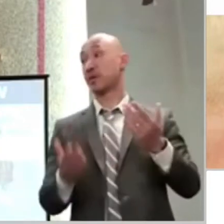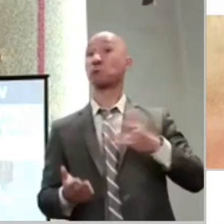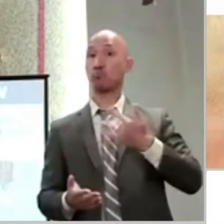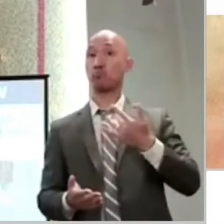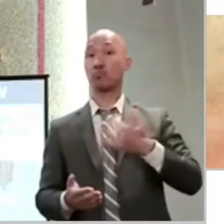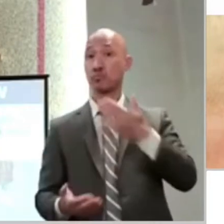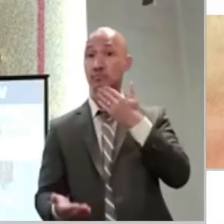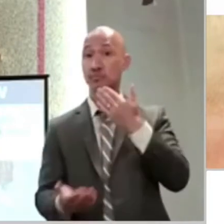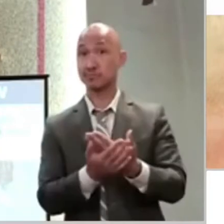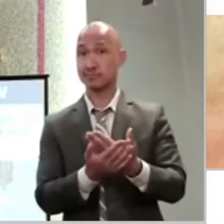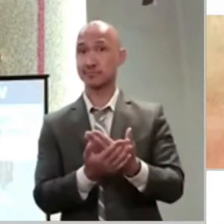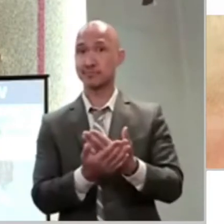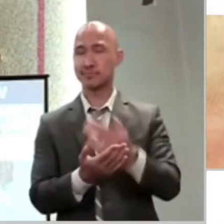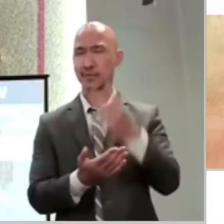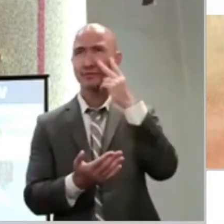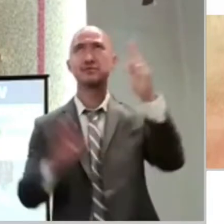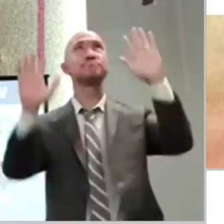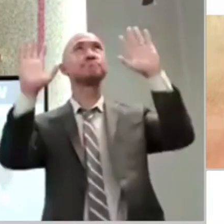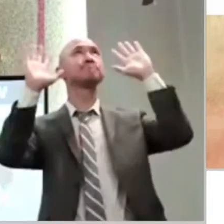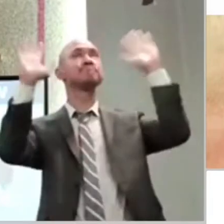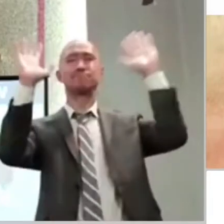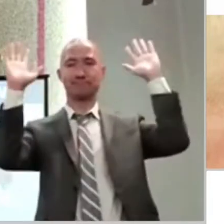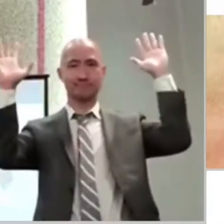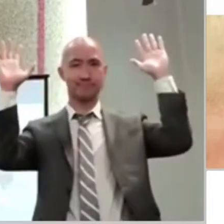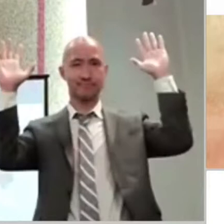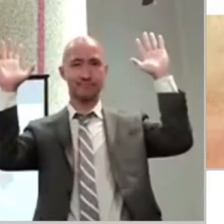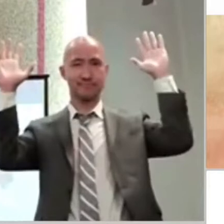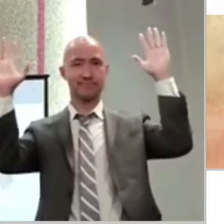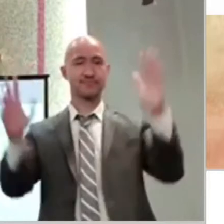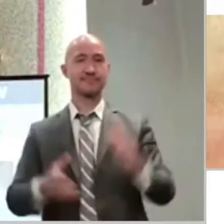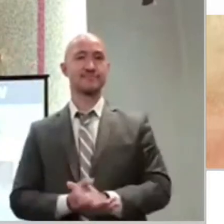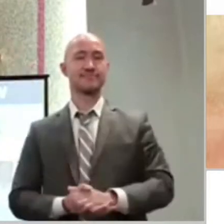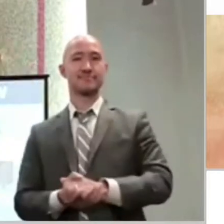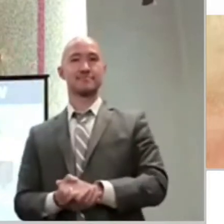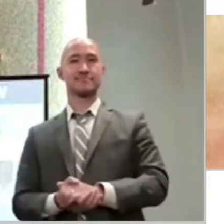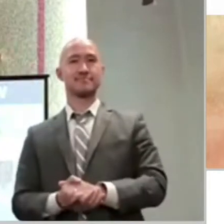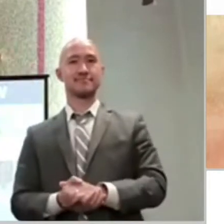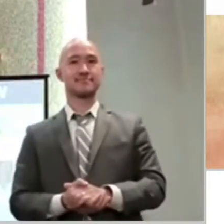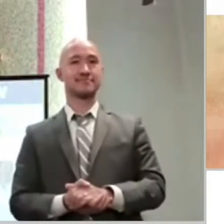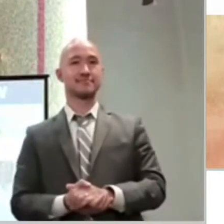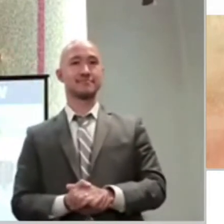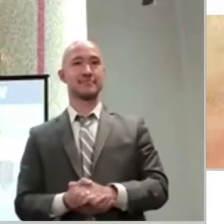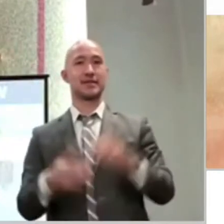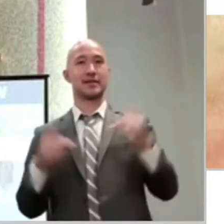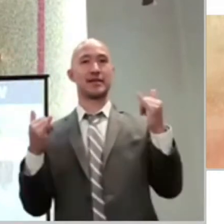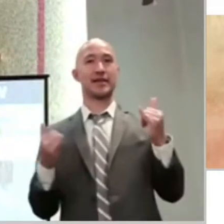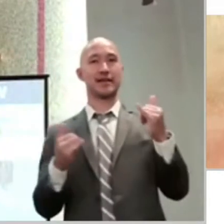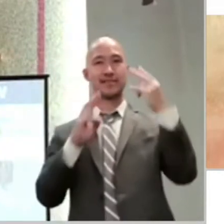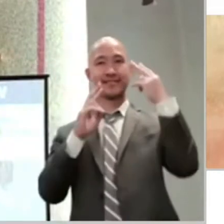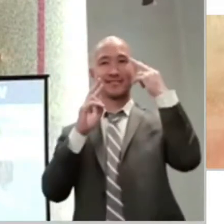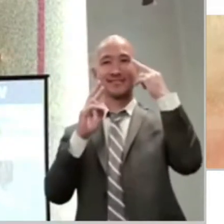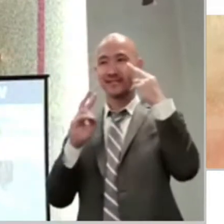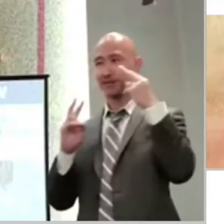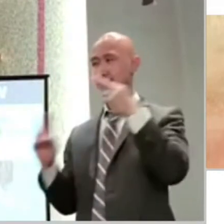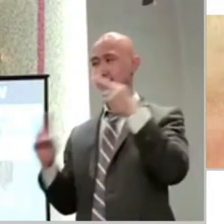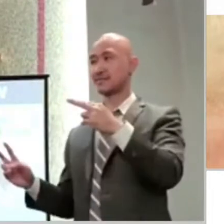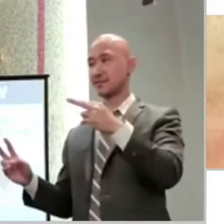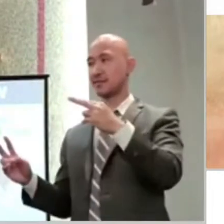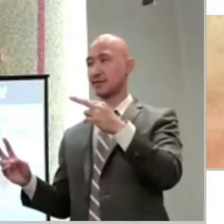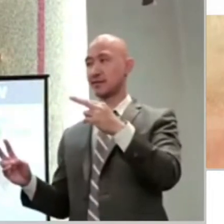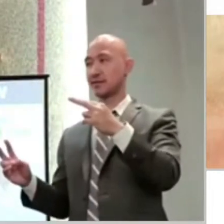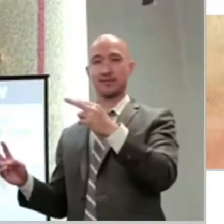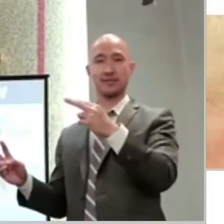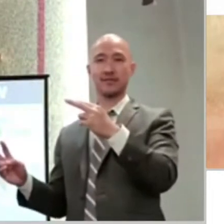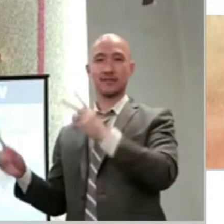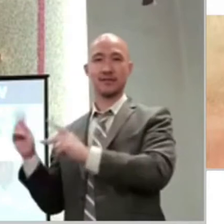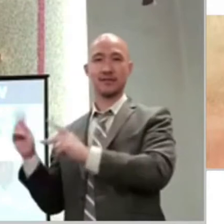is great. This is amazing. You know, it's a great experience. But now they're coming and reality sets in